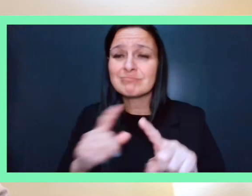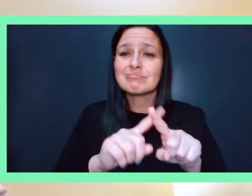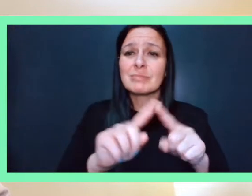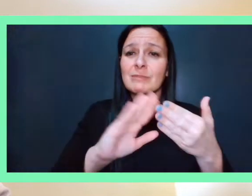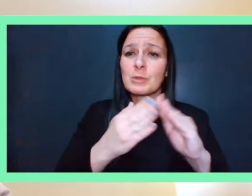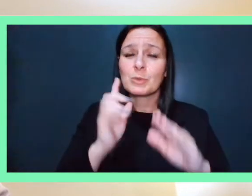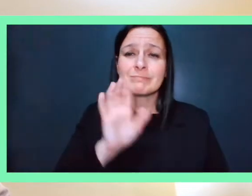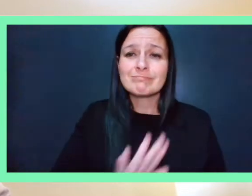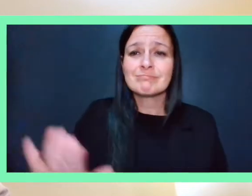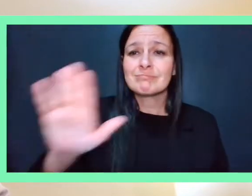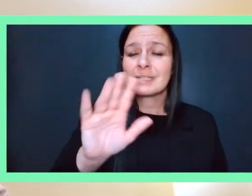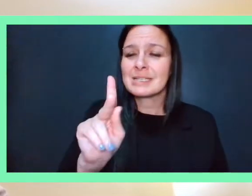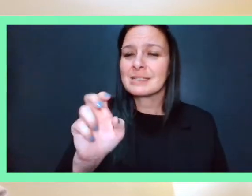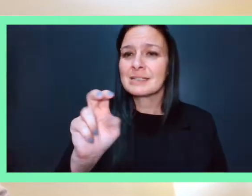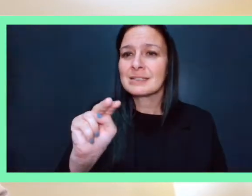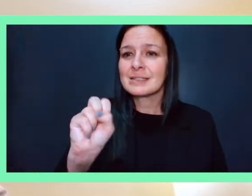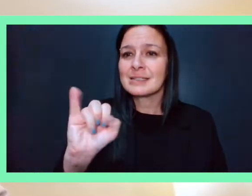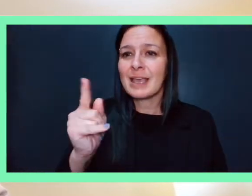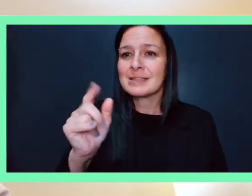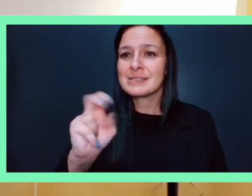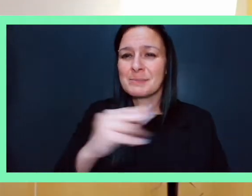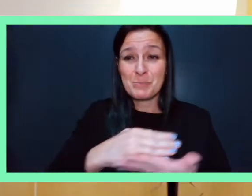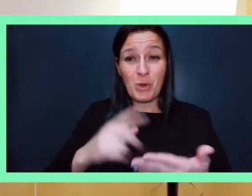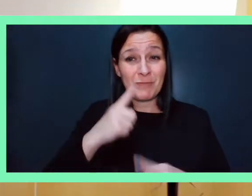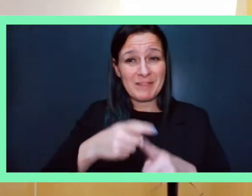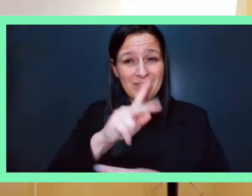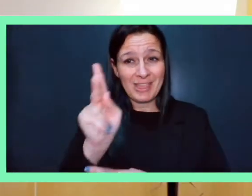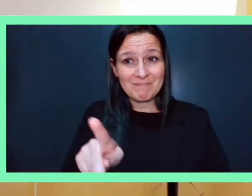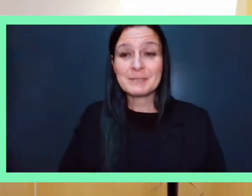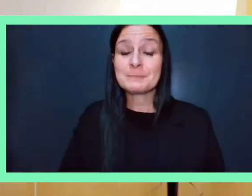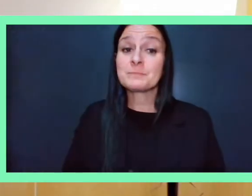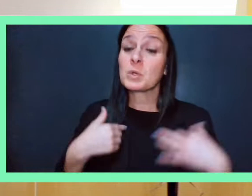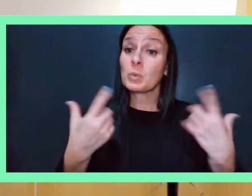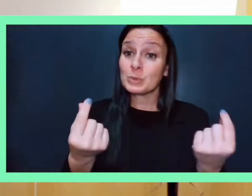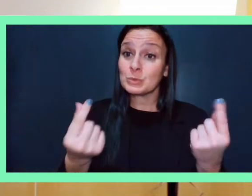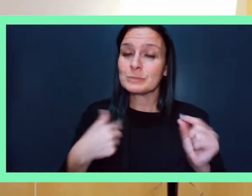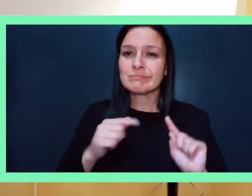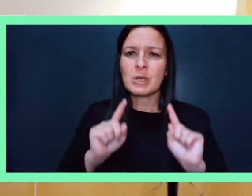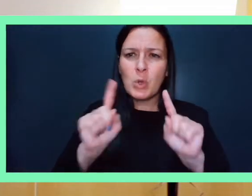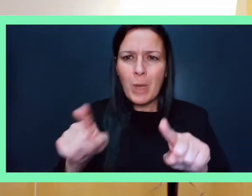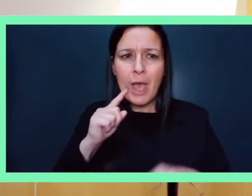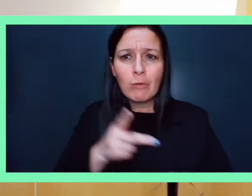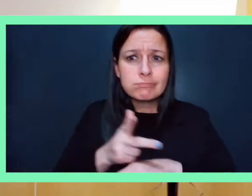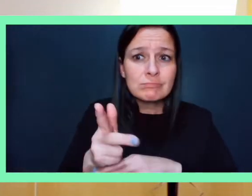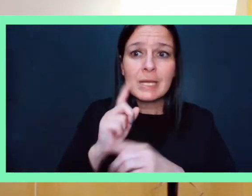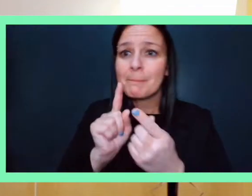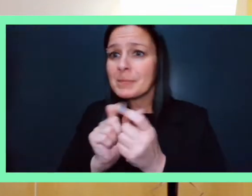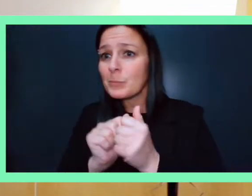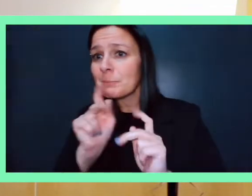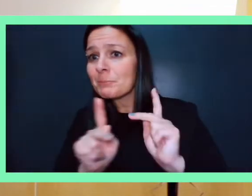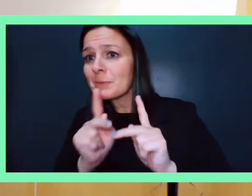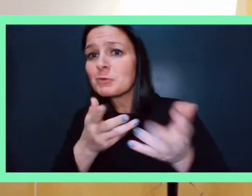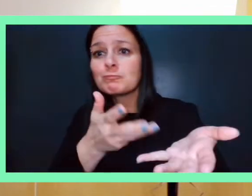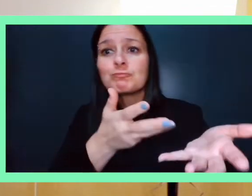in the Kensington section of Philadelphia and what we do is we go out and we meet with the people and